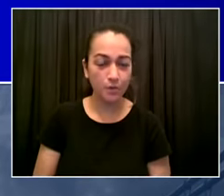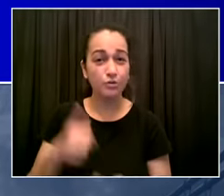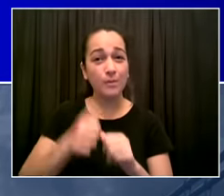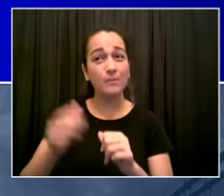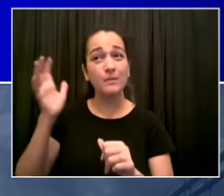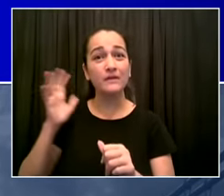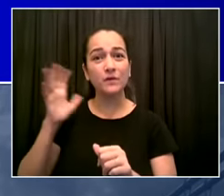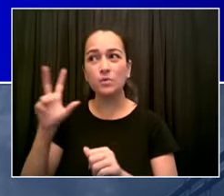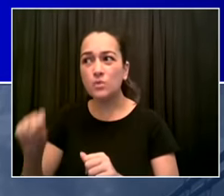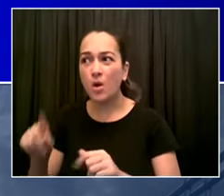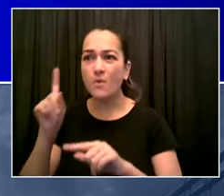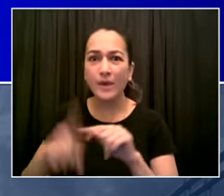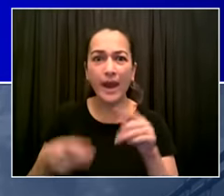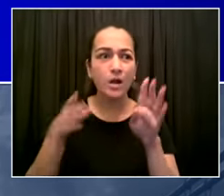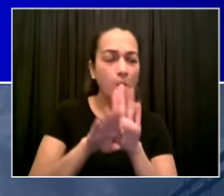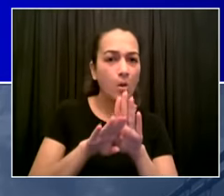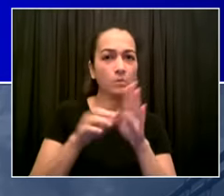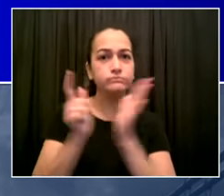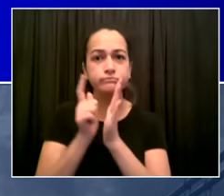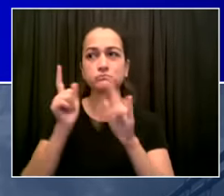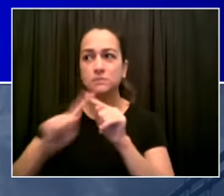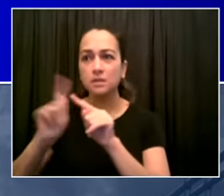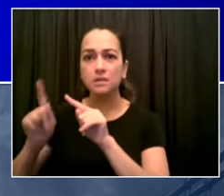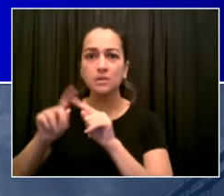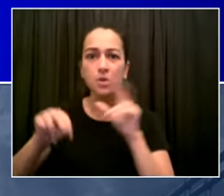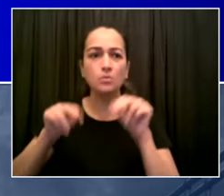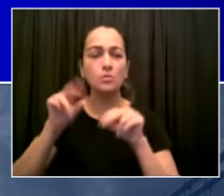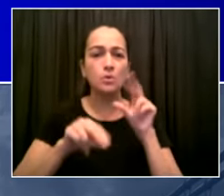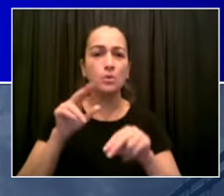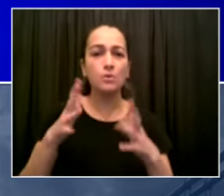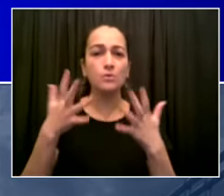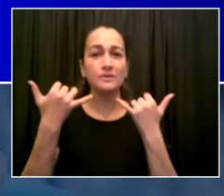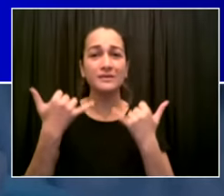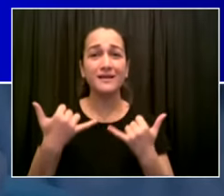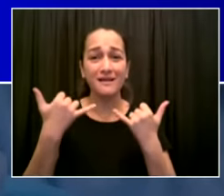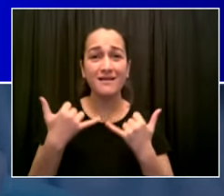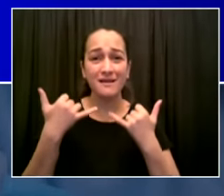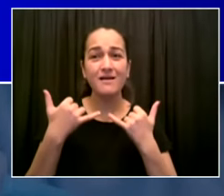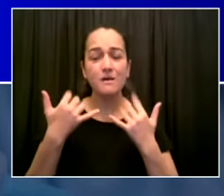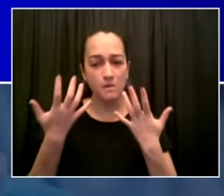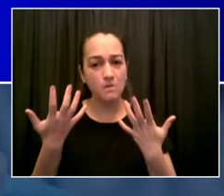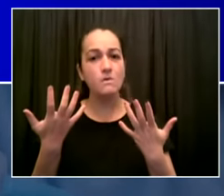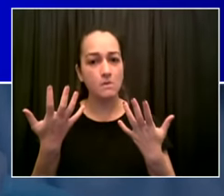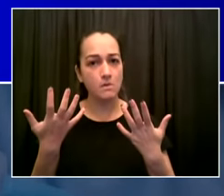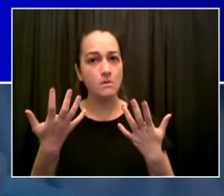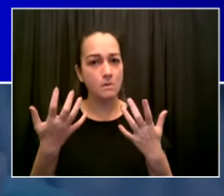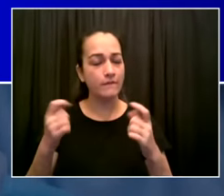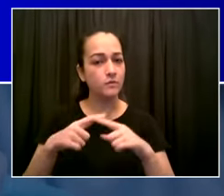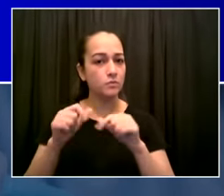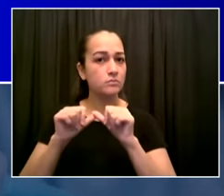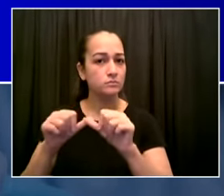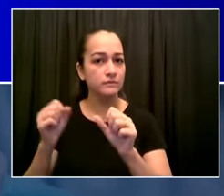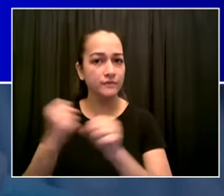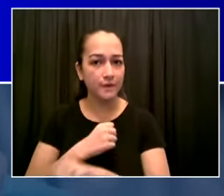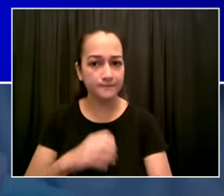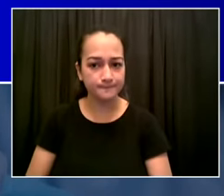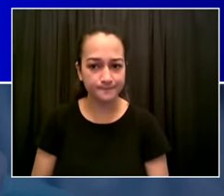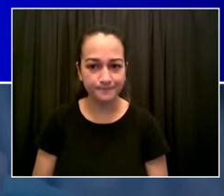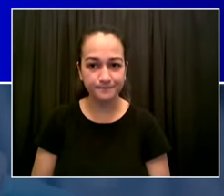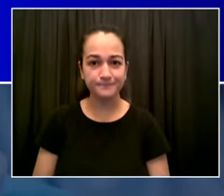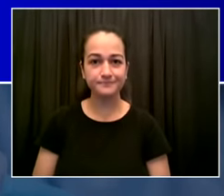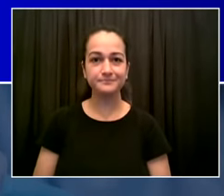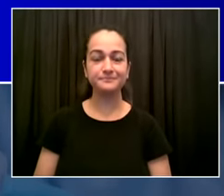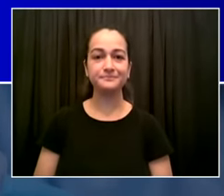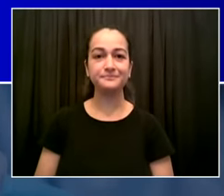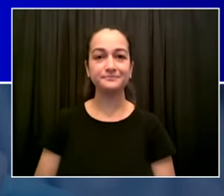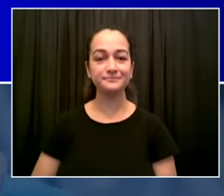covid fight the delta variant and it means vaccination new york city is leading the way every step we take has had a